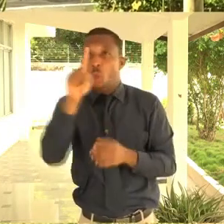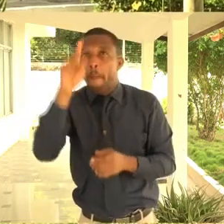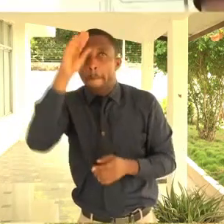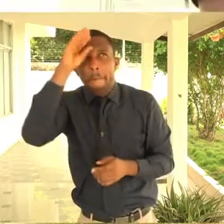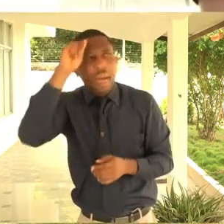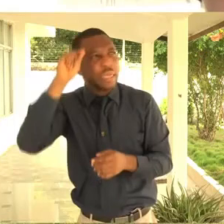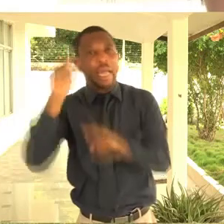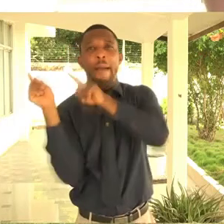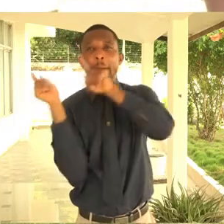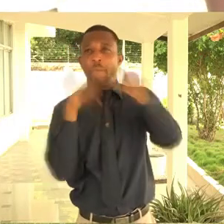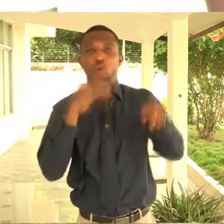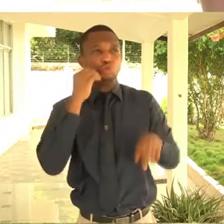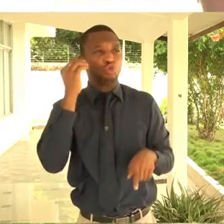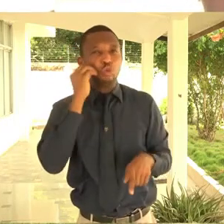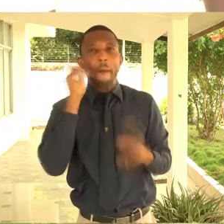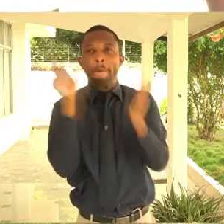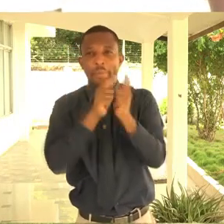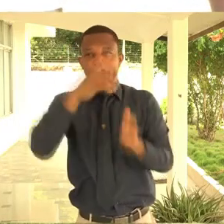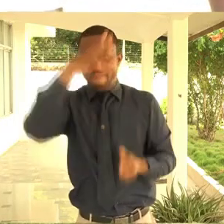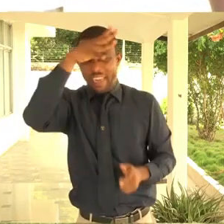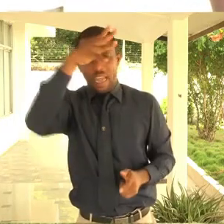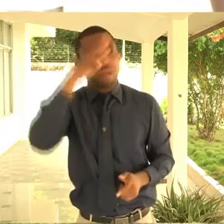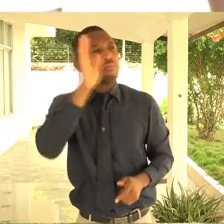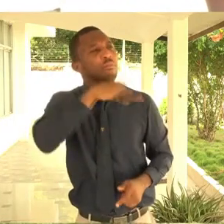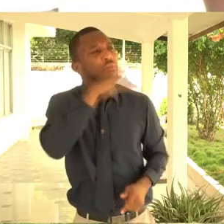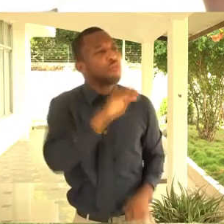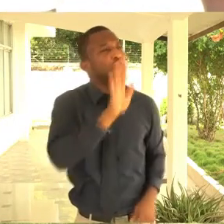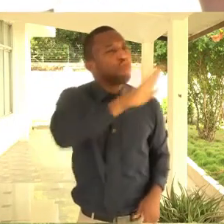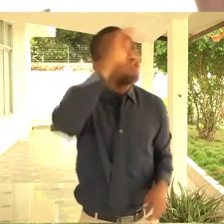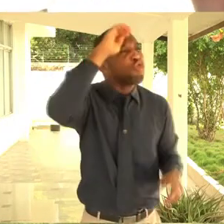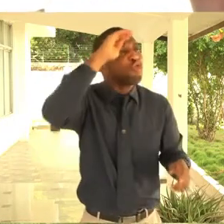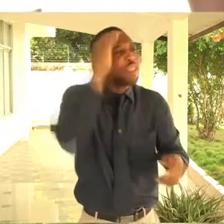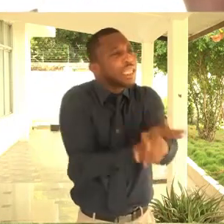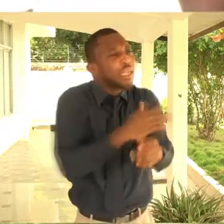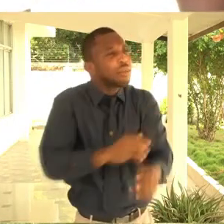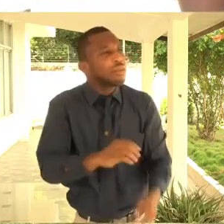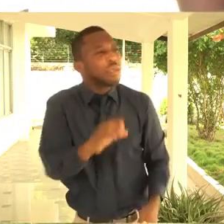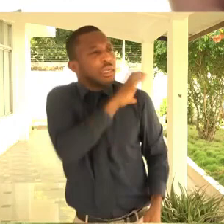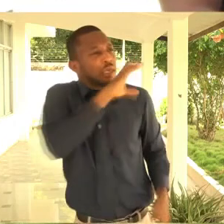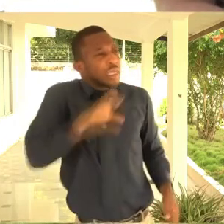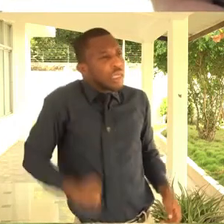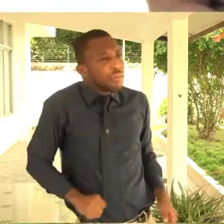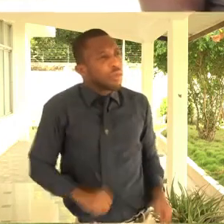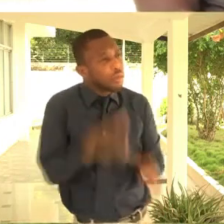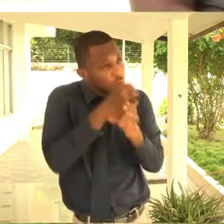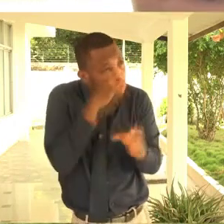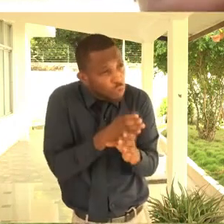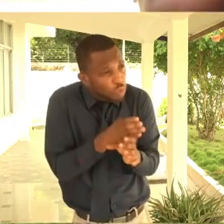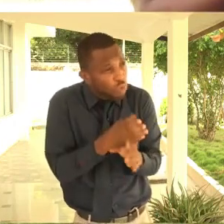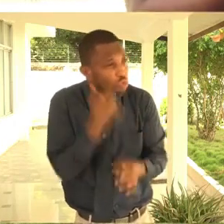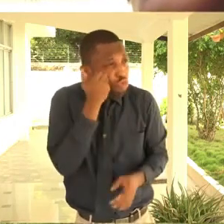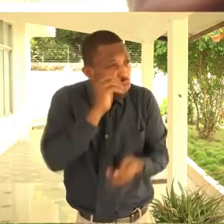He's going of the way, you know. When he continues to associate with these people, you never know.